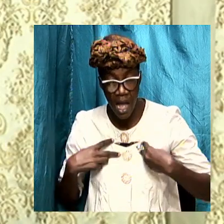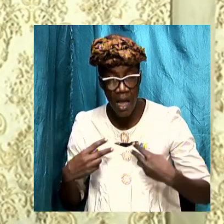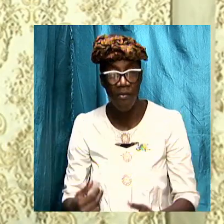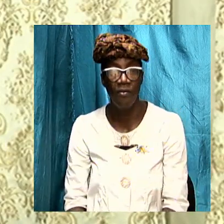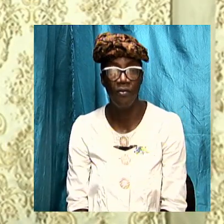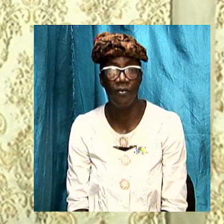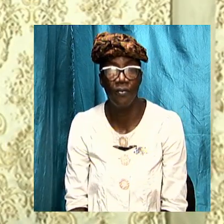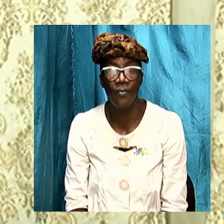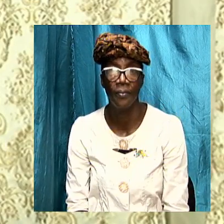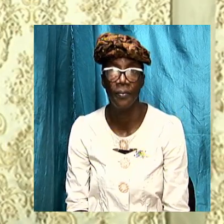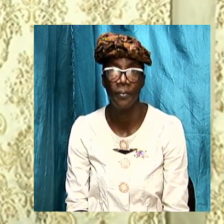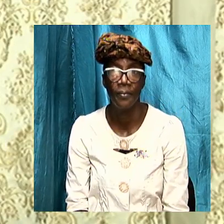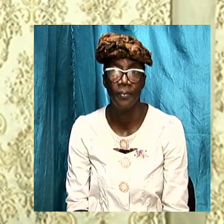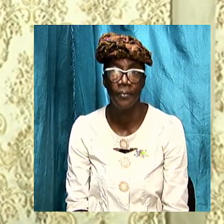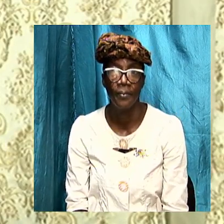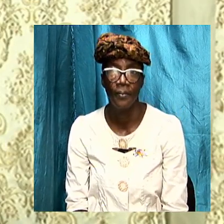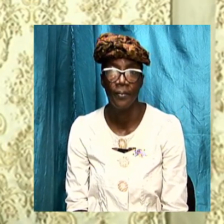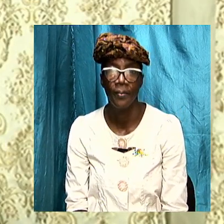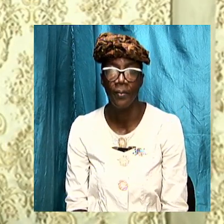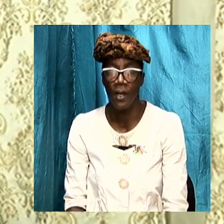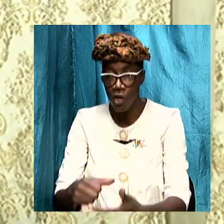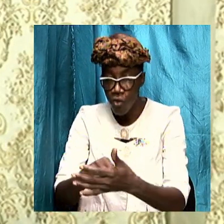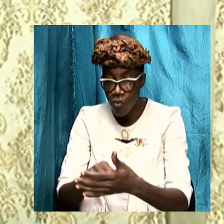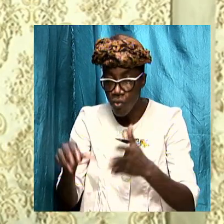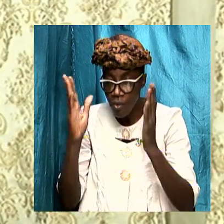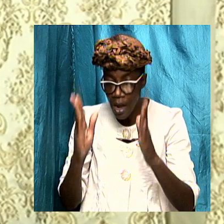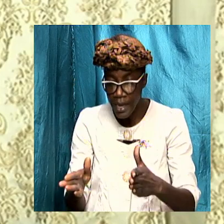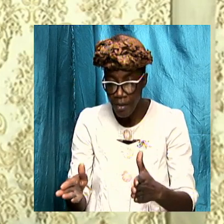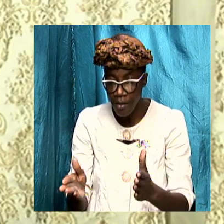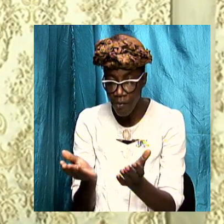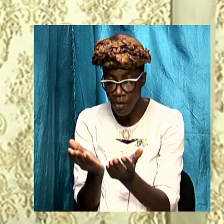the author of the book of revelation